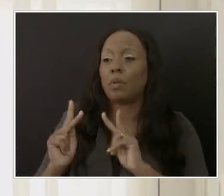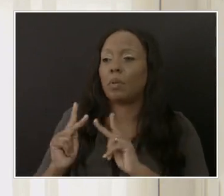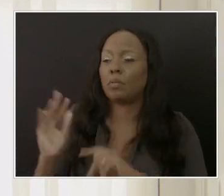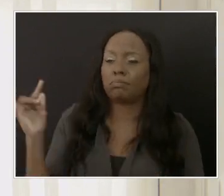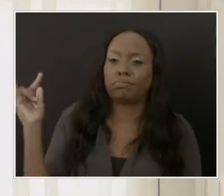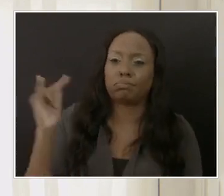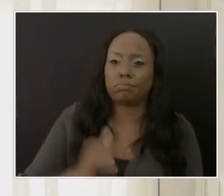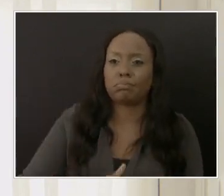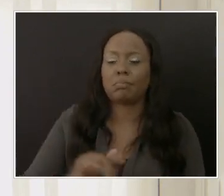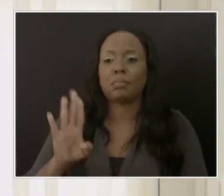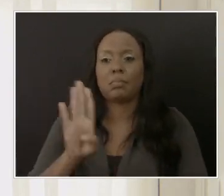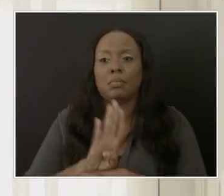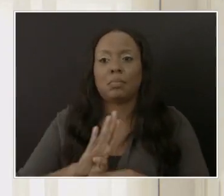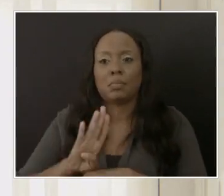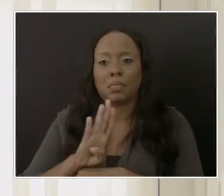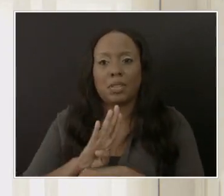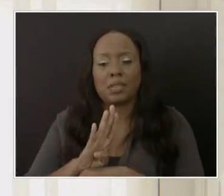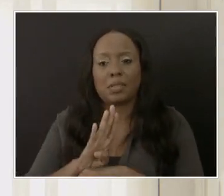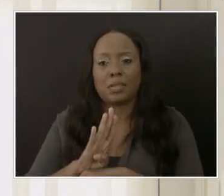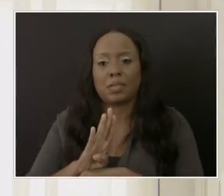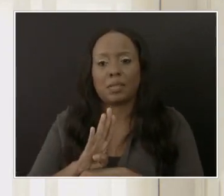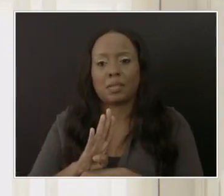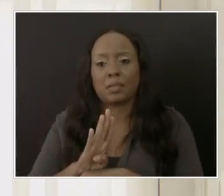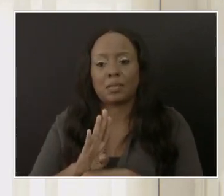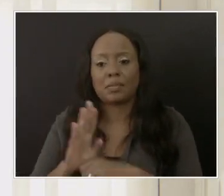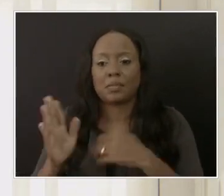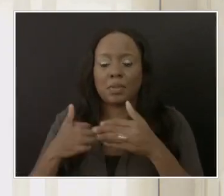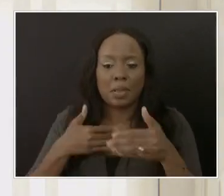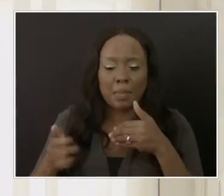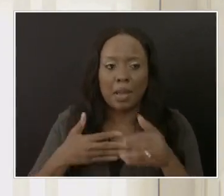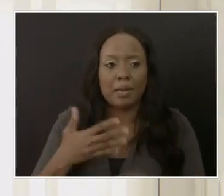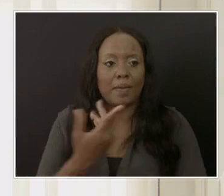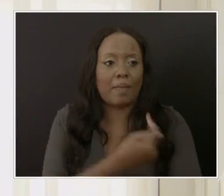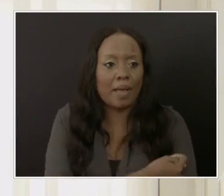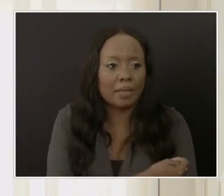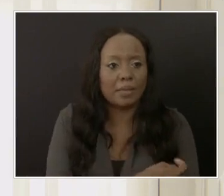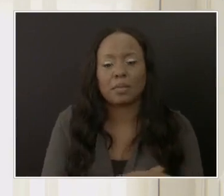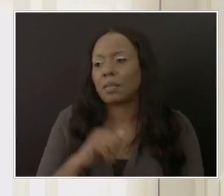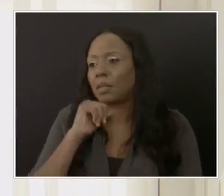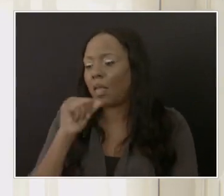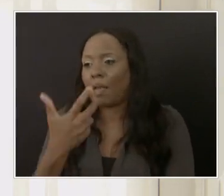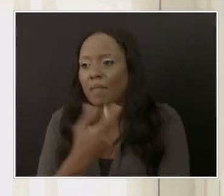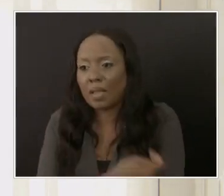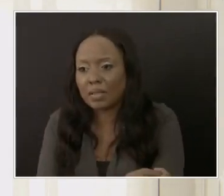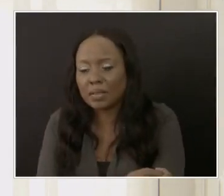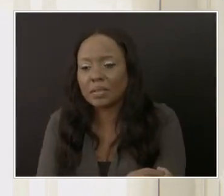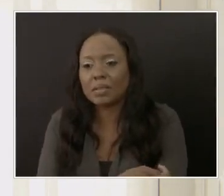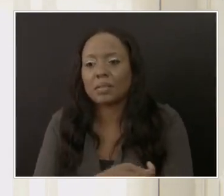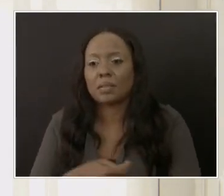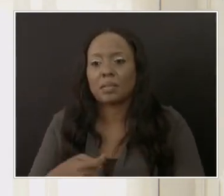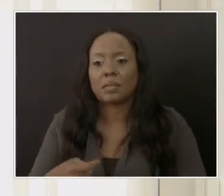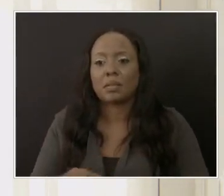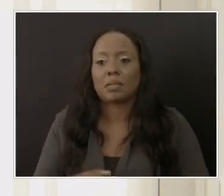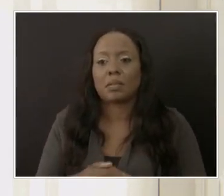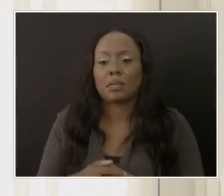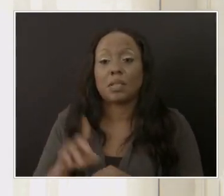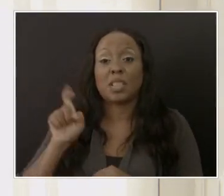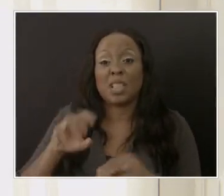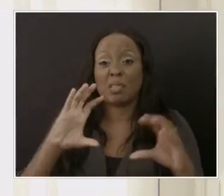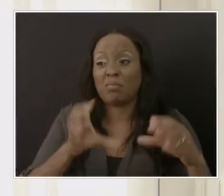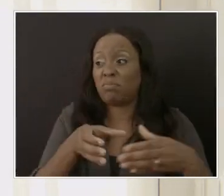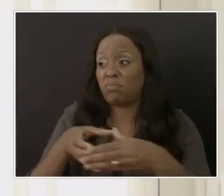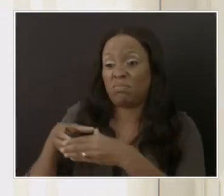uh regardless of their vaccination status that those people should be quarantined.